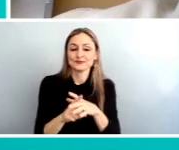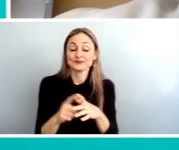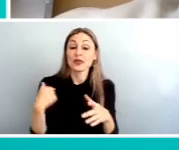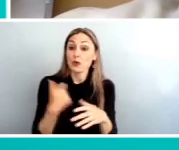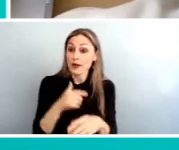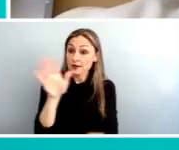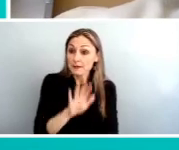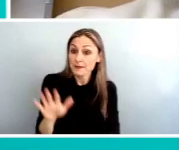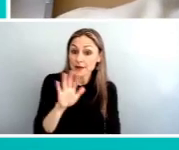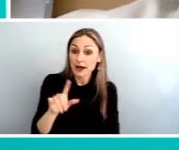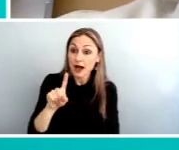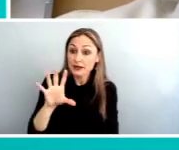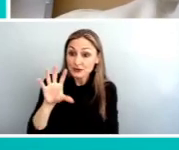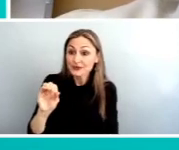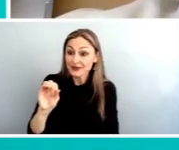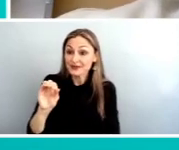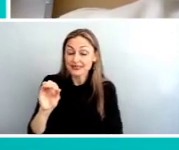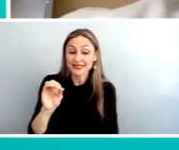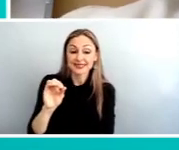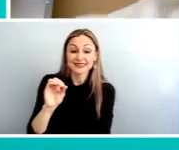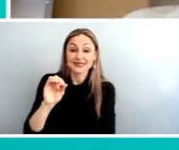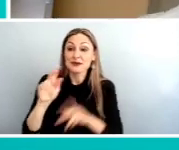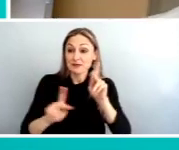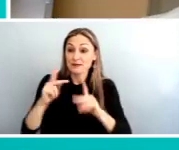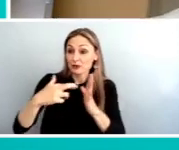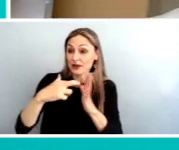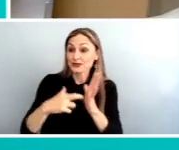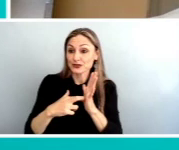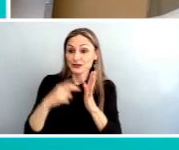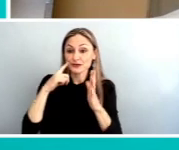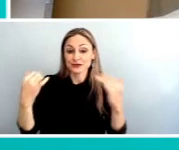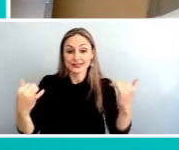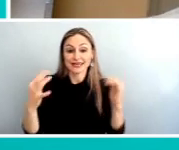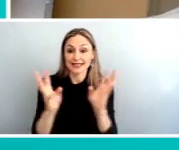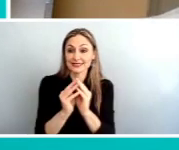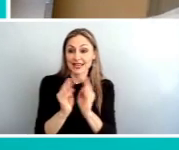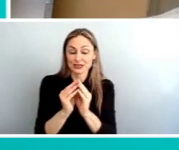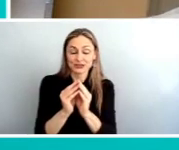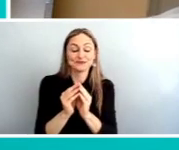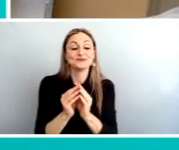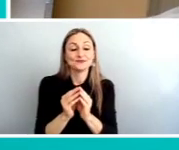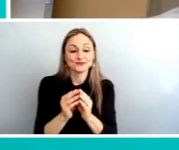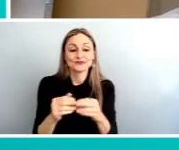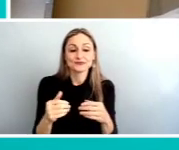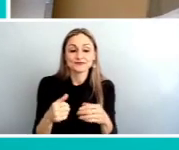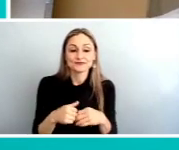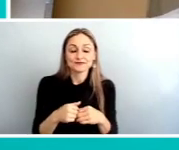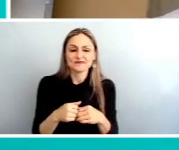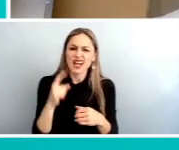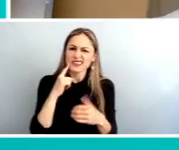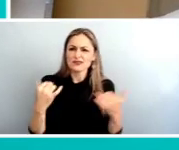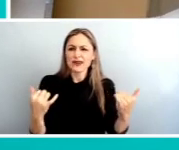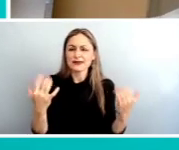close to 150 people who registered for the session this afternoon. I think there are about between 60